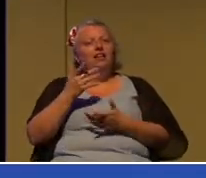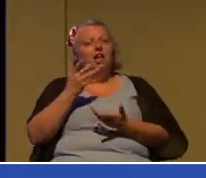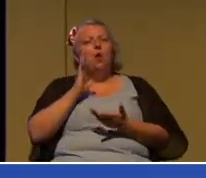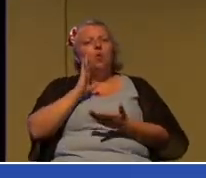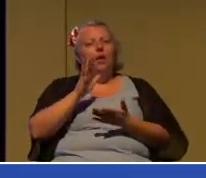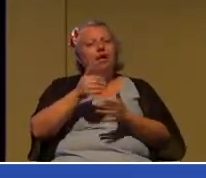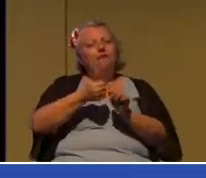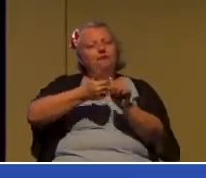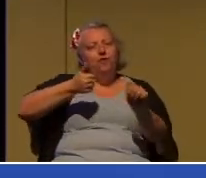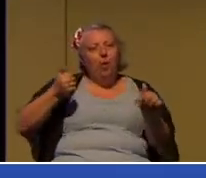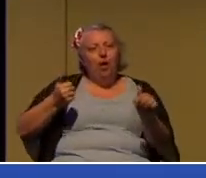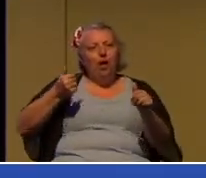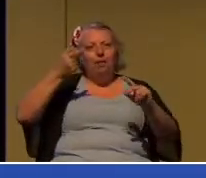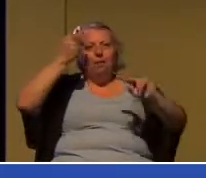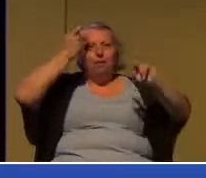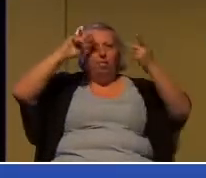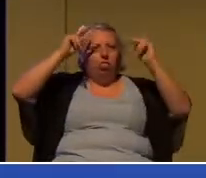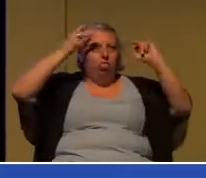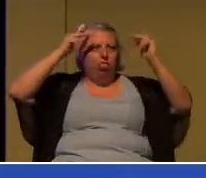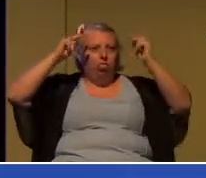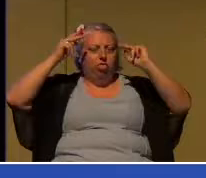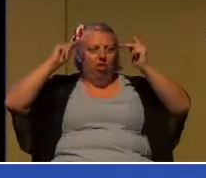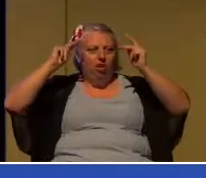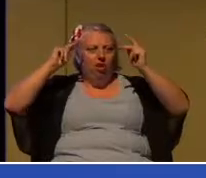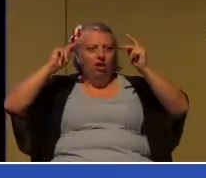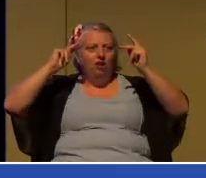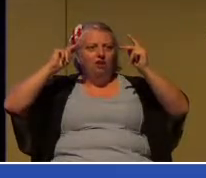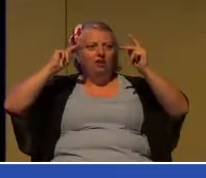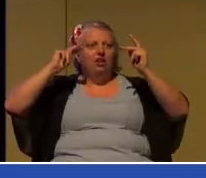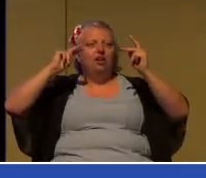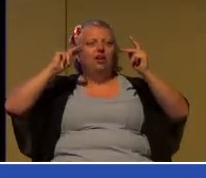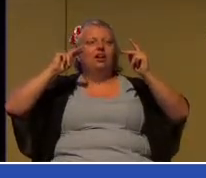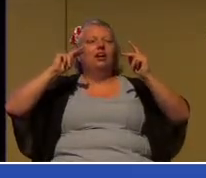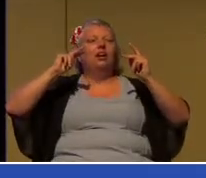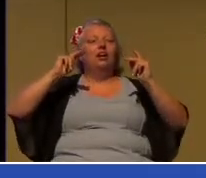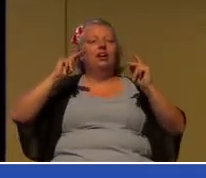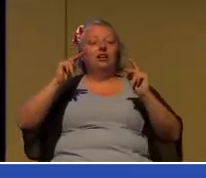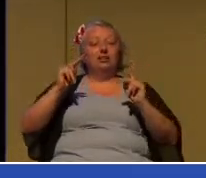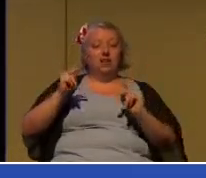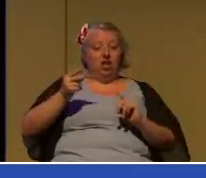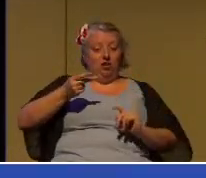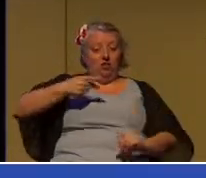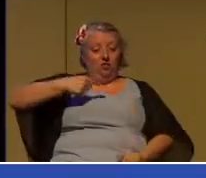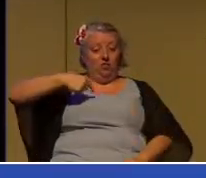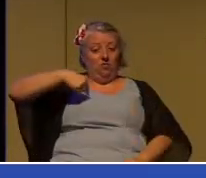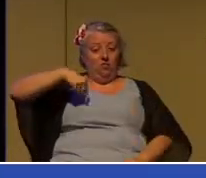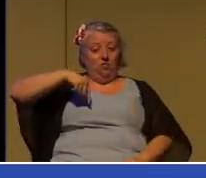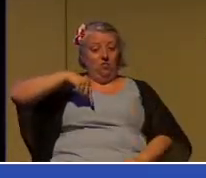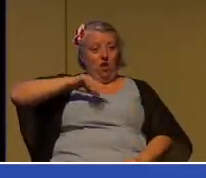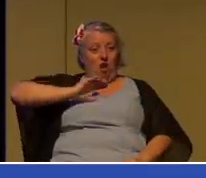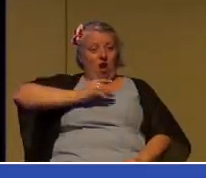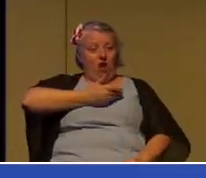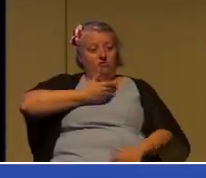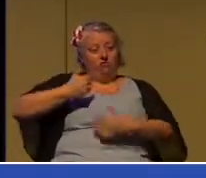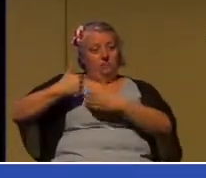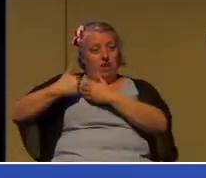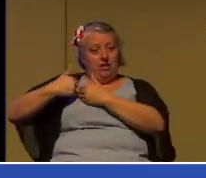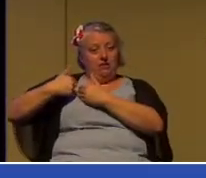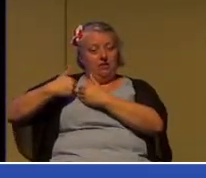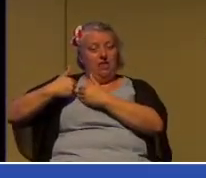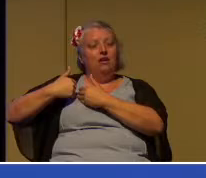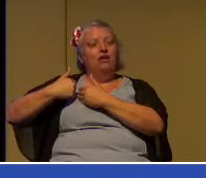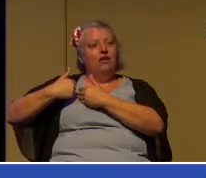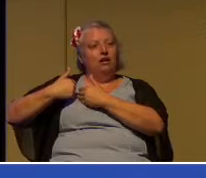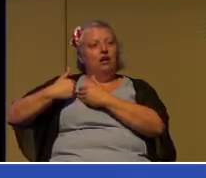and to the degree that it depends upon us, a situation can be resolved. Because